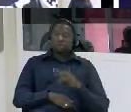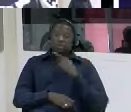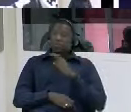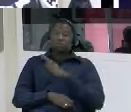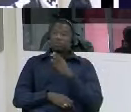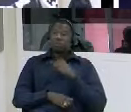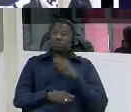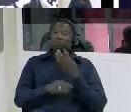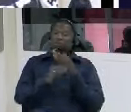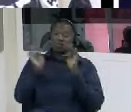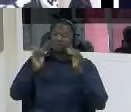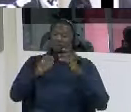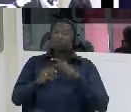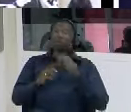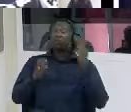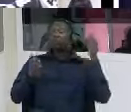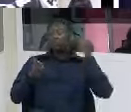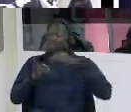boss